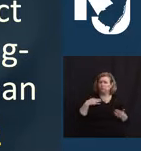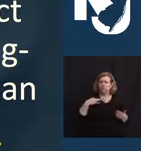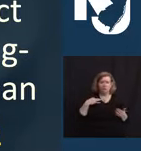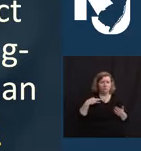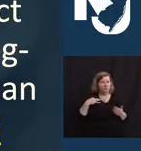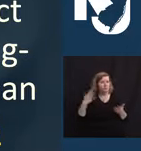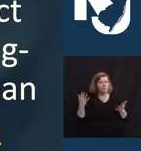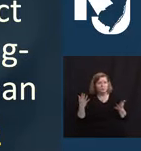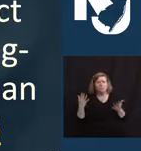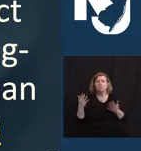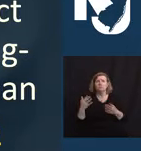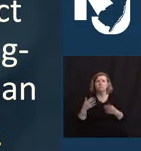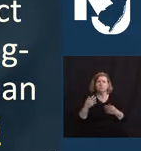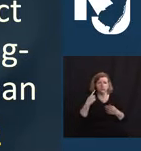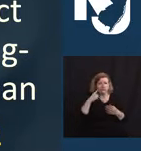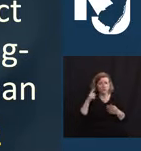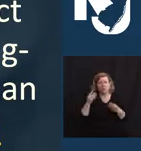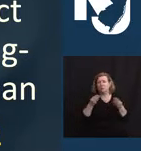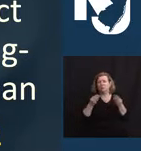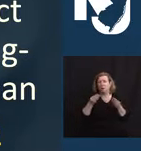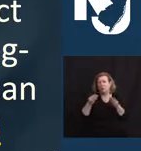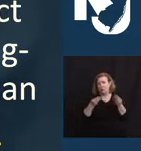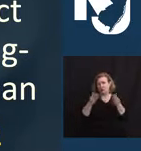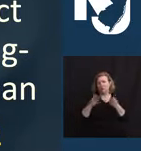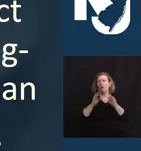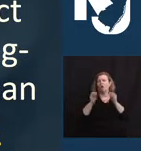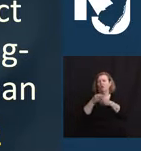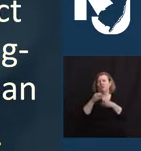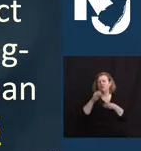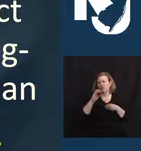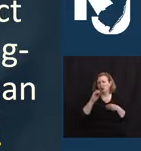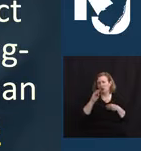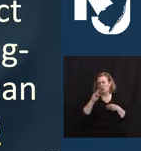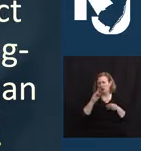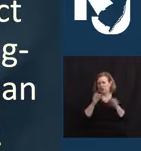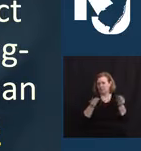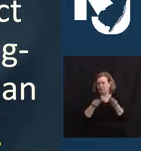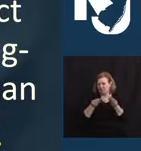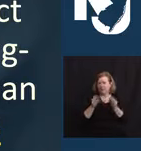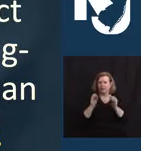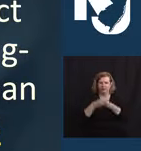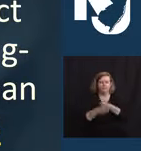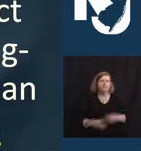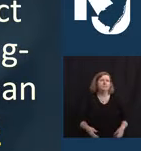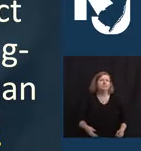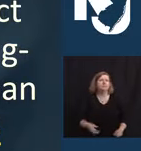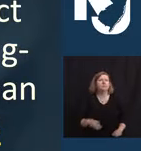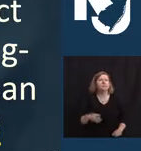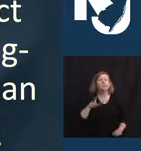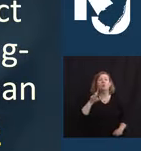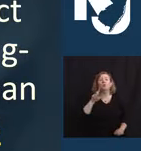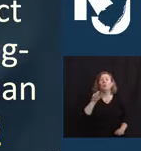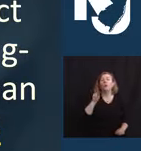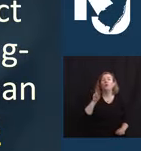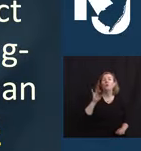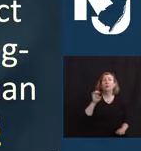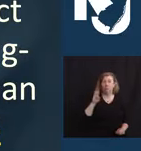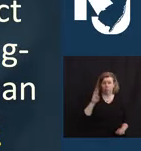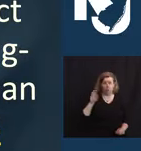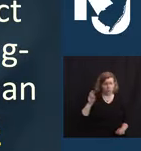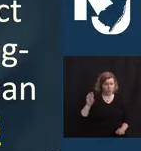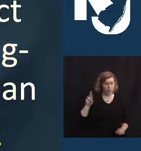-6995. Again, to Laurie Brewer and her entire team, staff, volunteers, Laura,